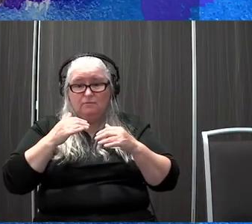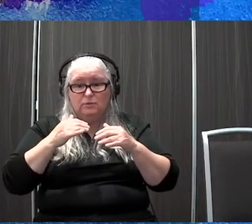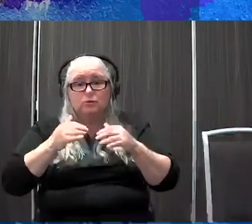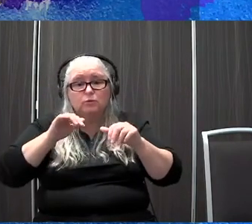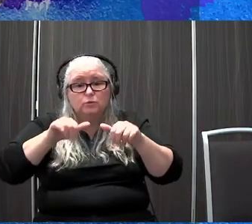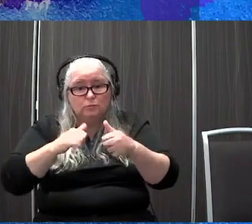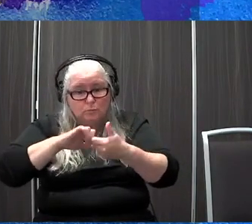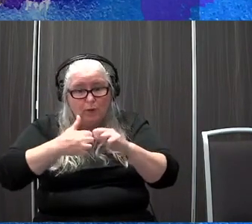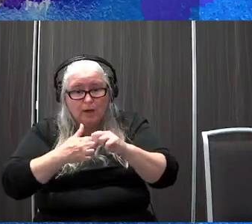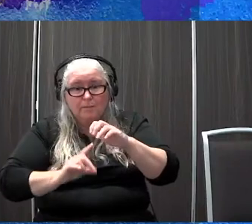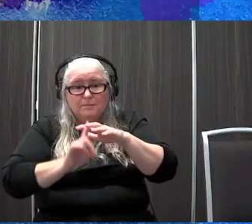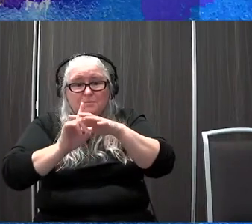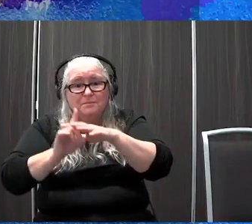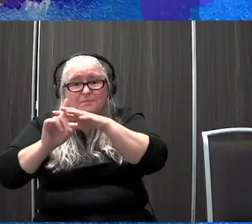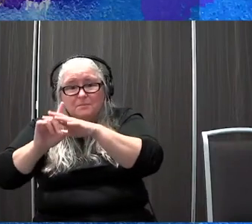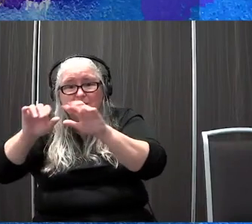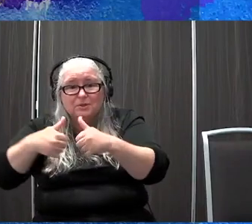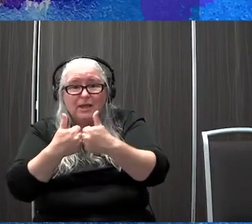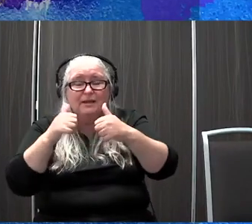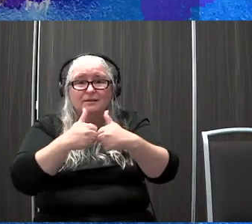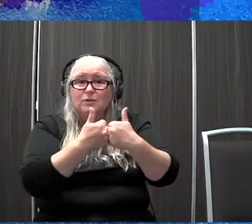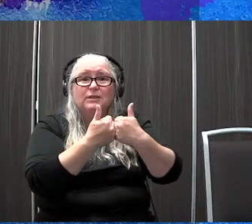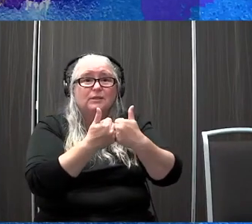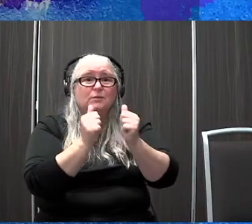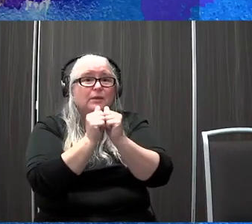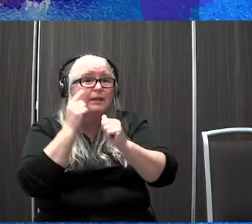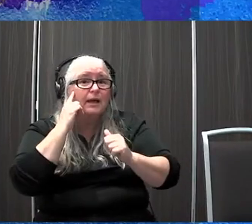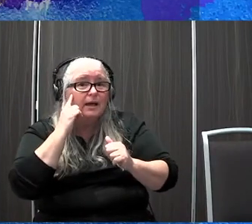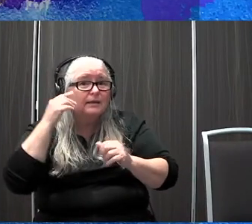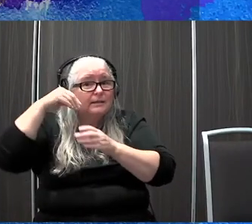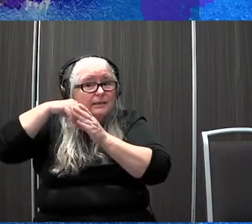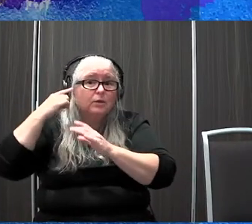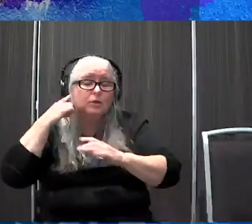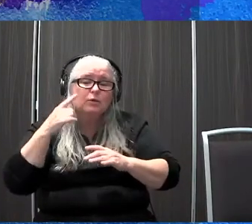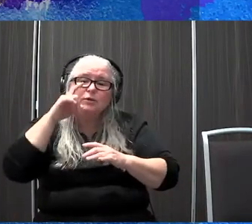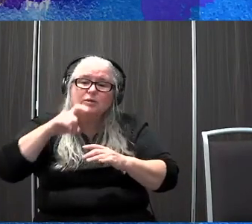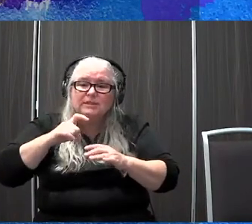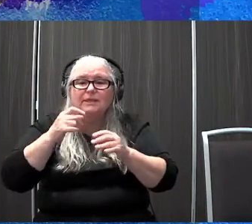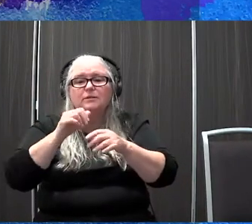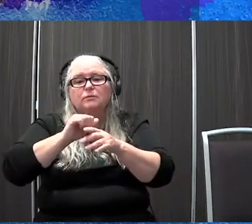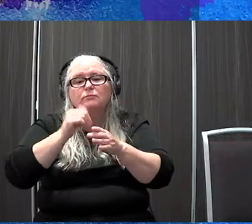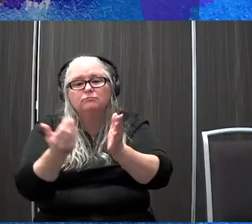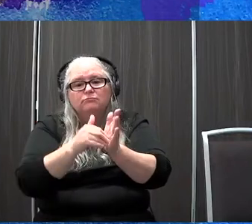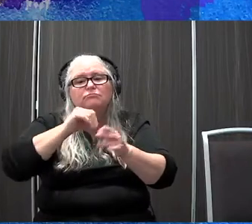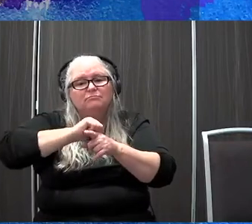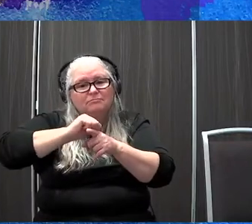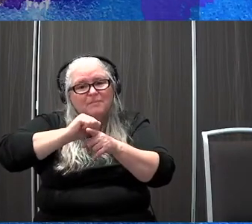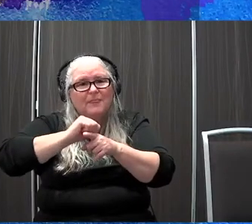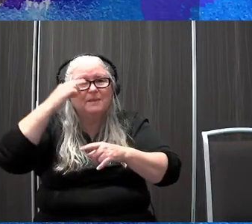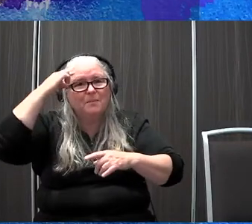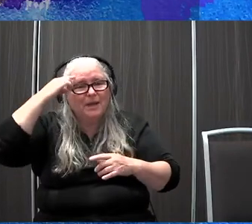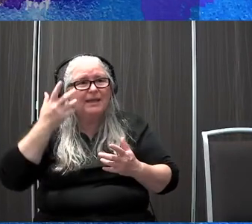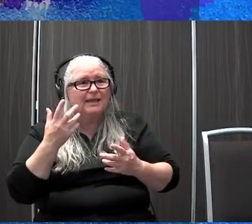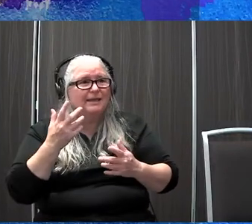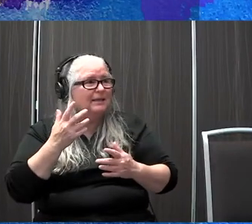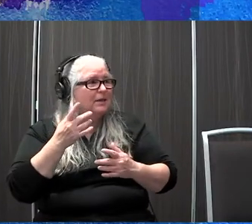the eyes and the inner ears and the musculature, we just need to retrain the brain. And that's where our physical therapy comes in, is